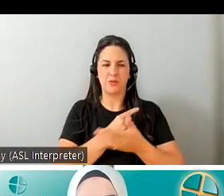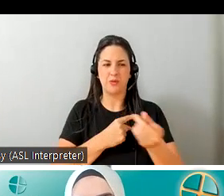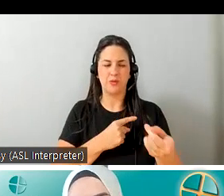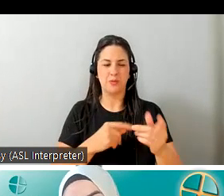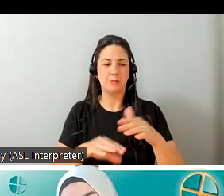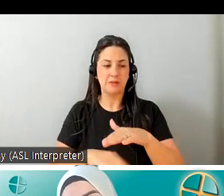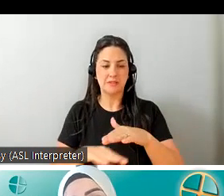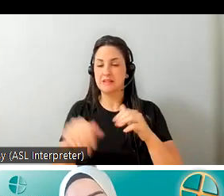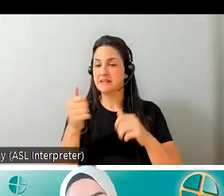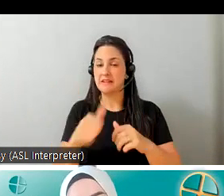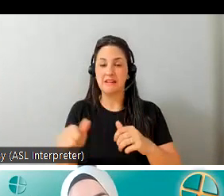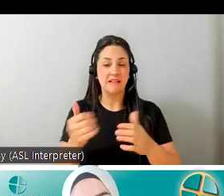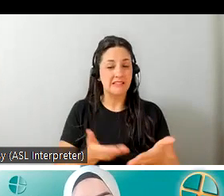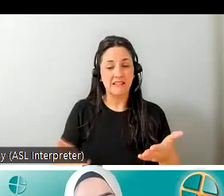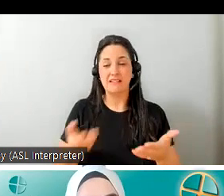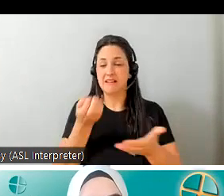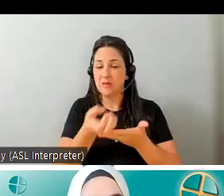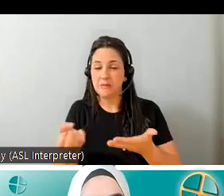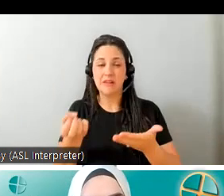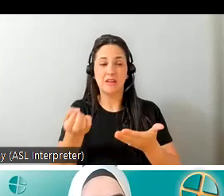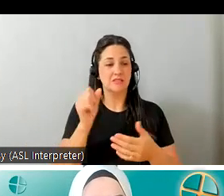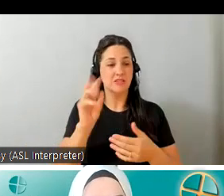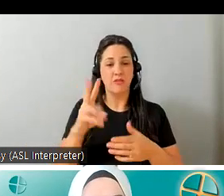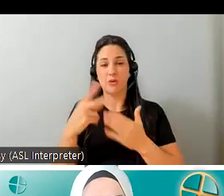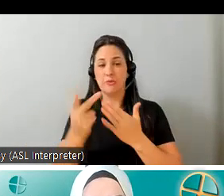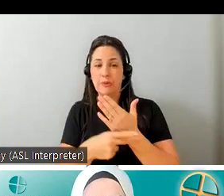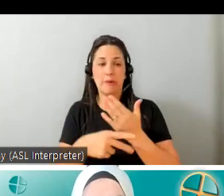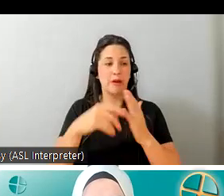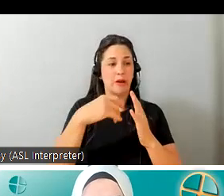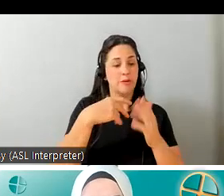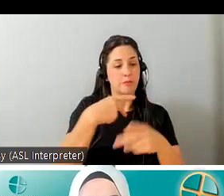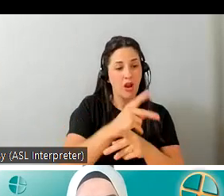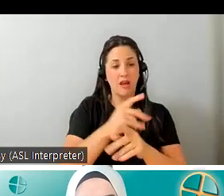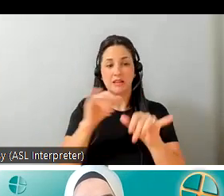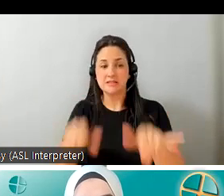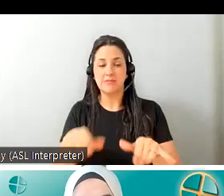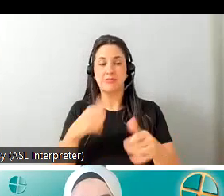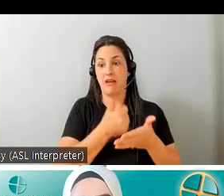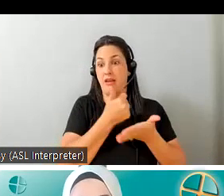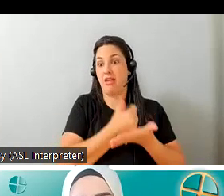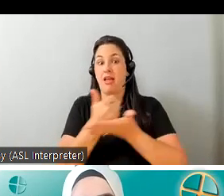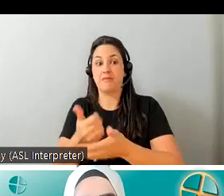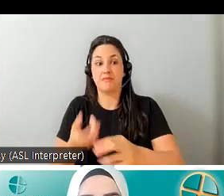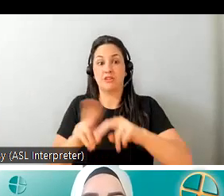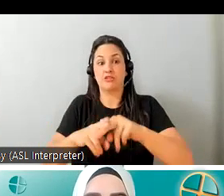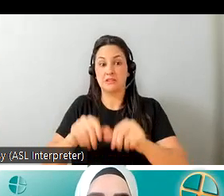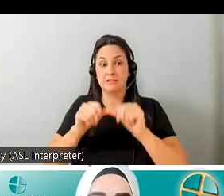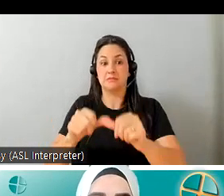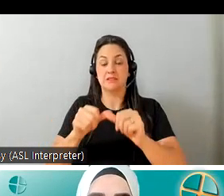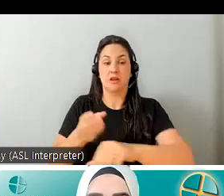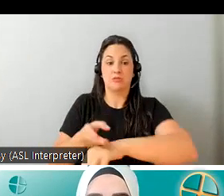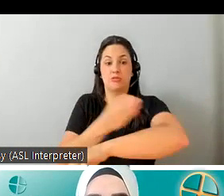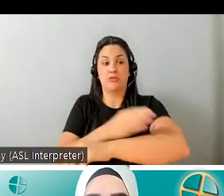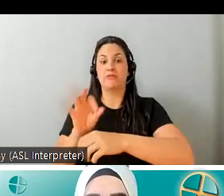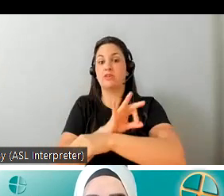basically any item piece of equipment software program or product system that is used to increase maintain or improve functional